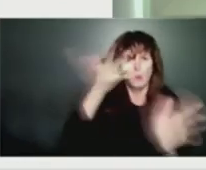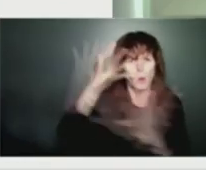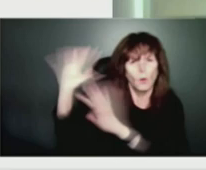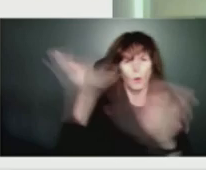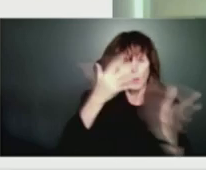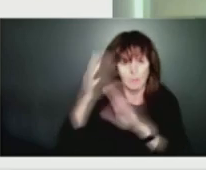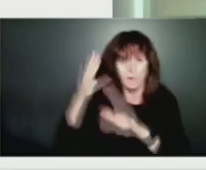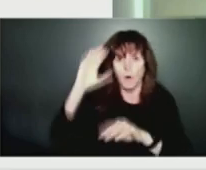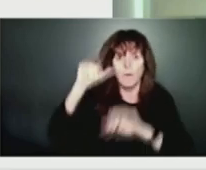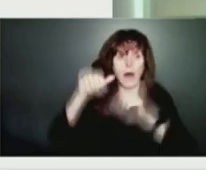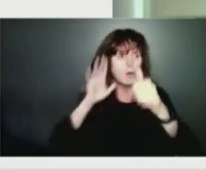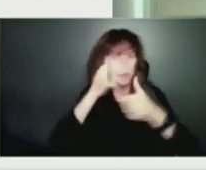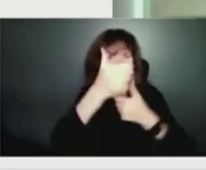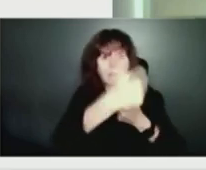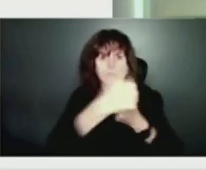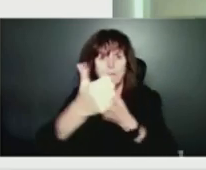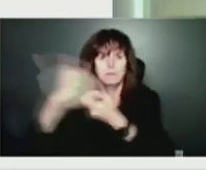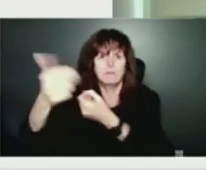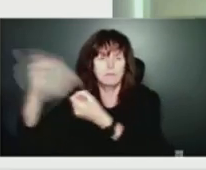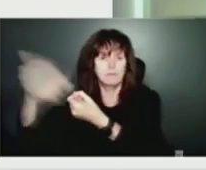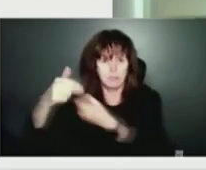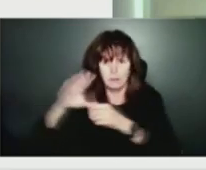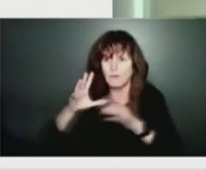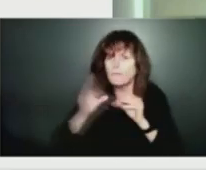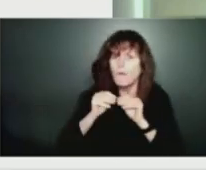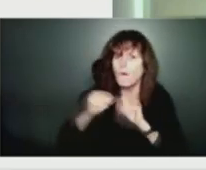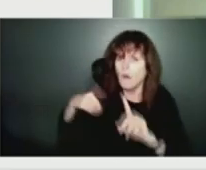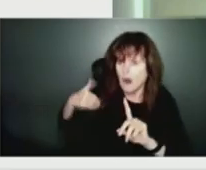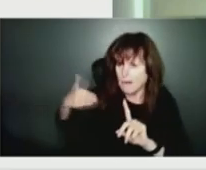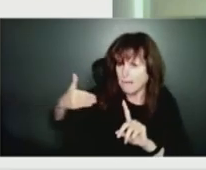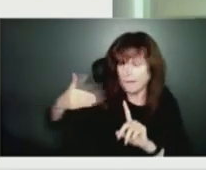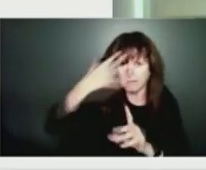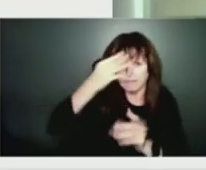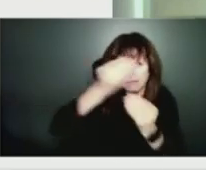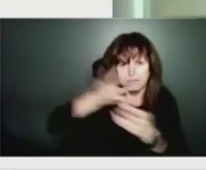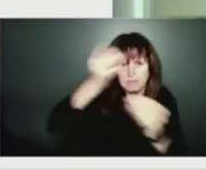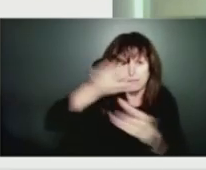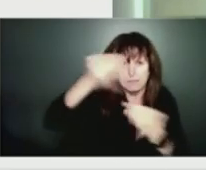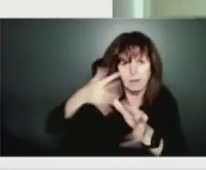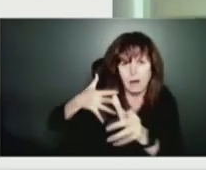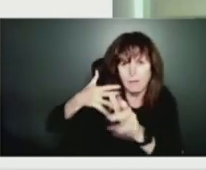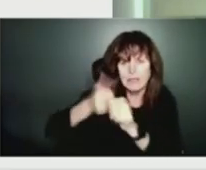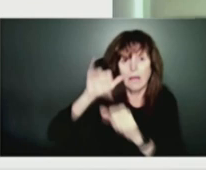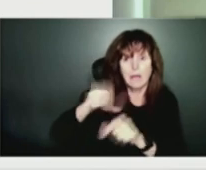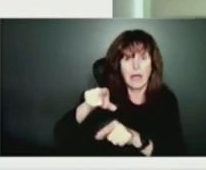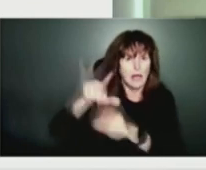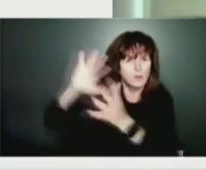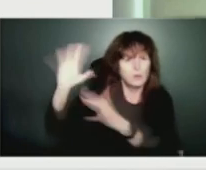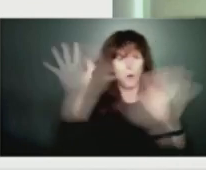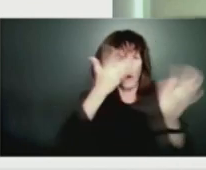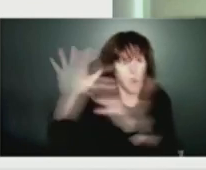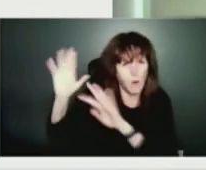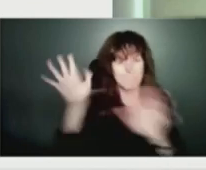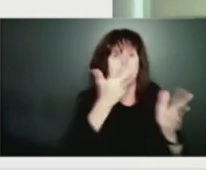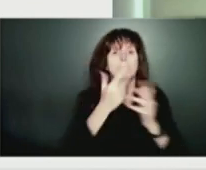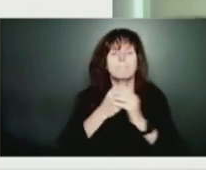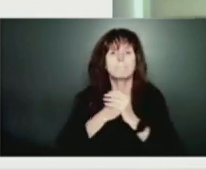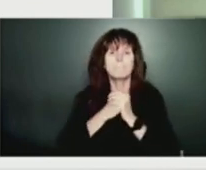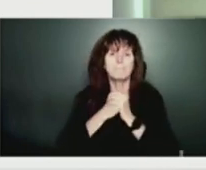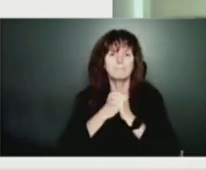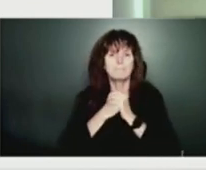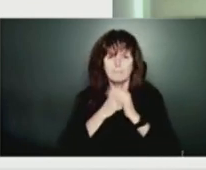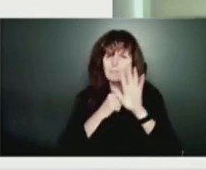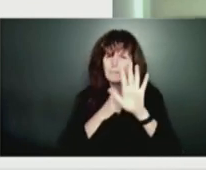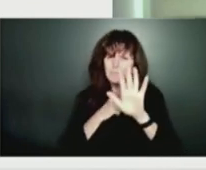have many more updates as this storm approaches. Now just let me tell you about some of the work that we've been doing and then I'll turn things over to the moderator to facilitate